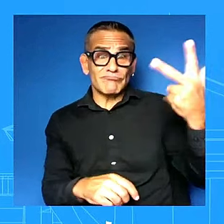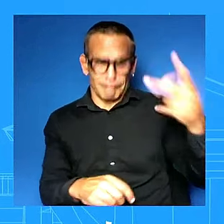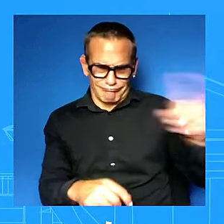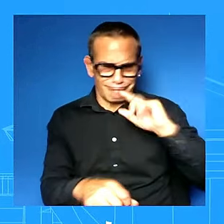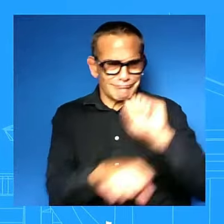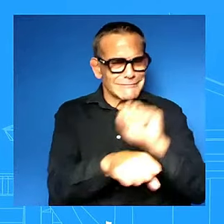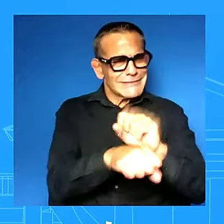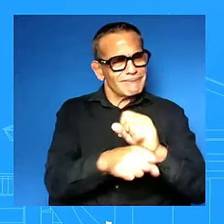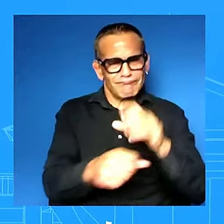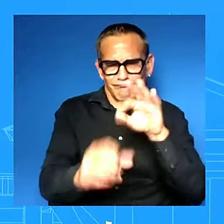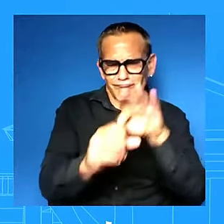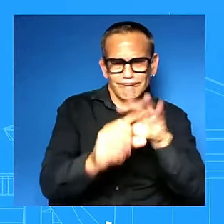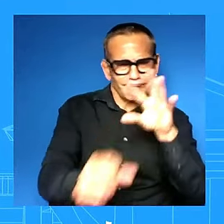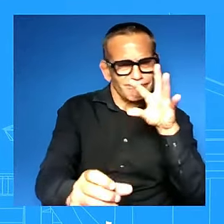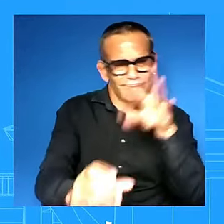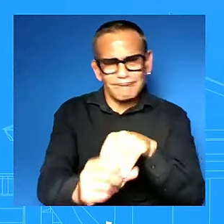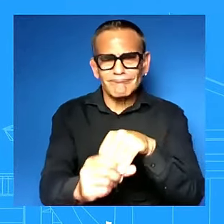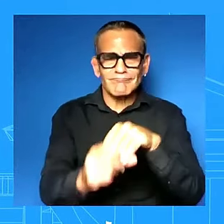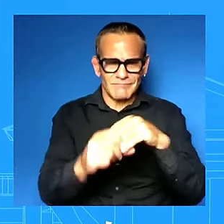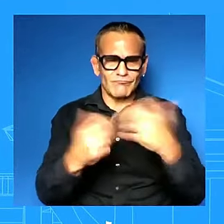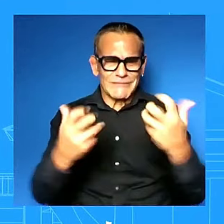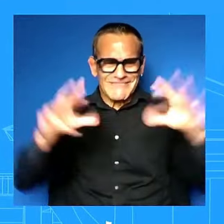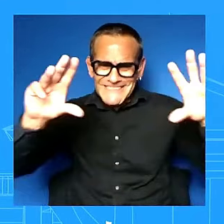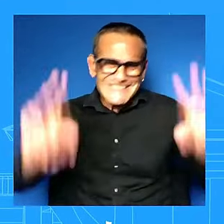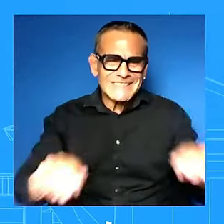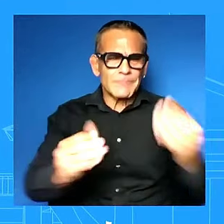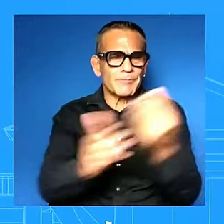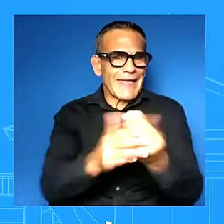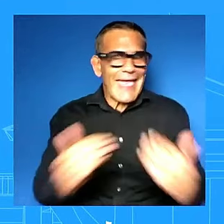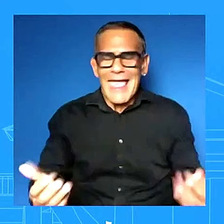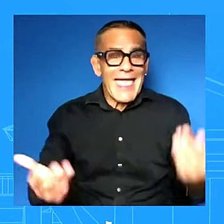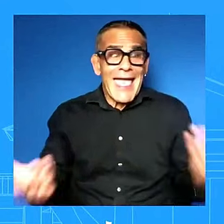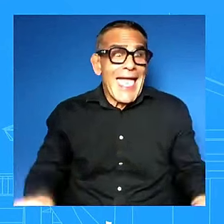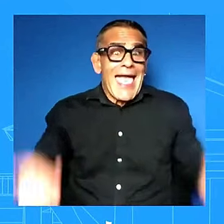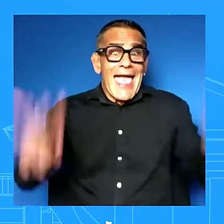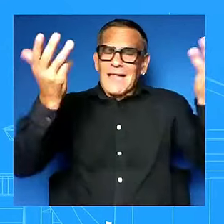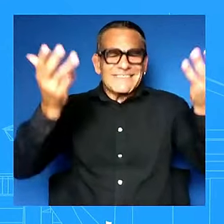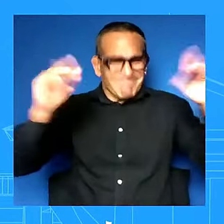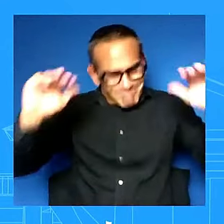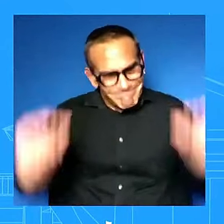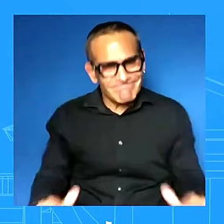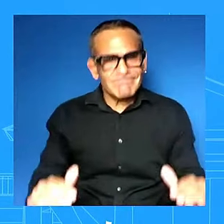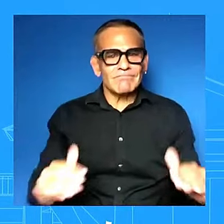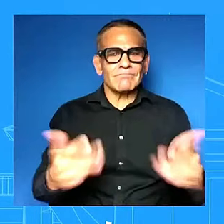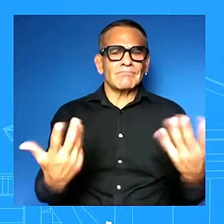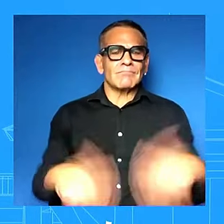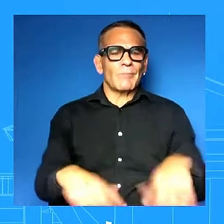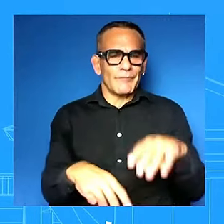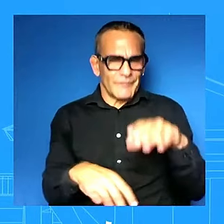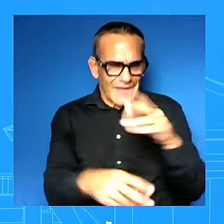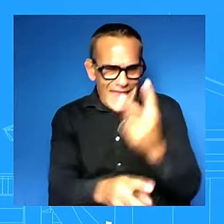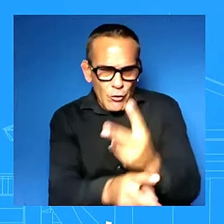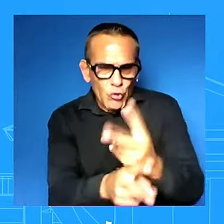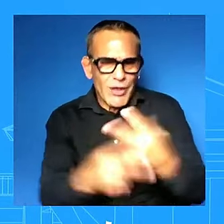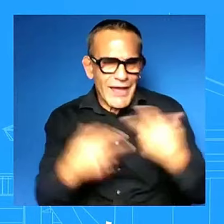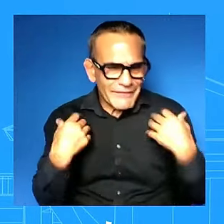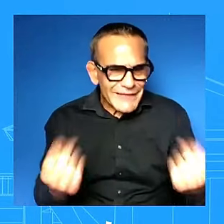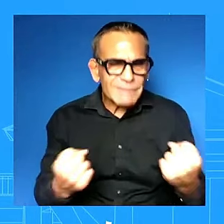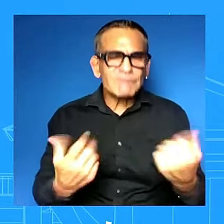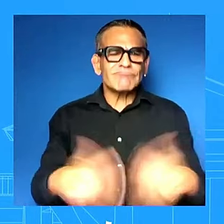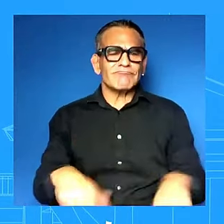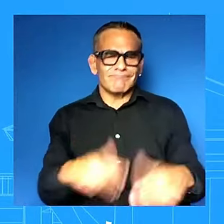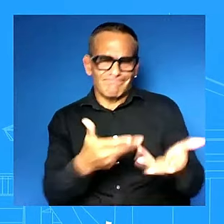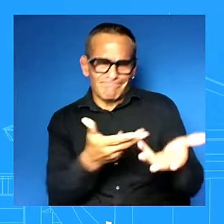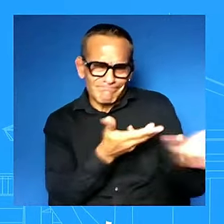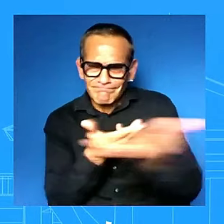mattered that is matt you know now uh medicare is able to to you know to be able to negotiate with big pharma we beat big